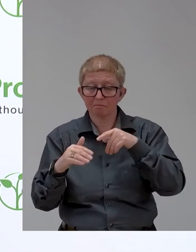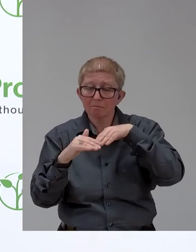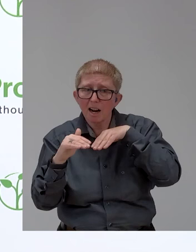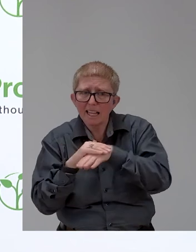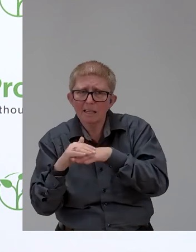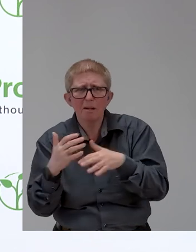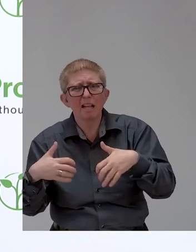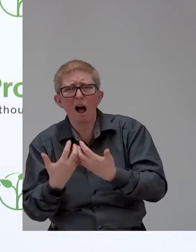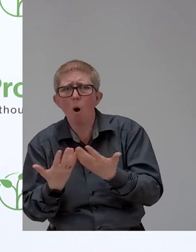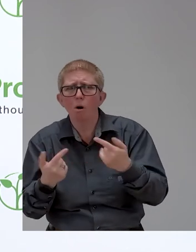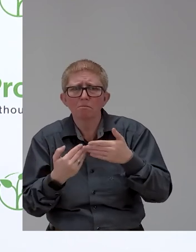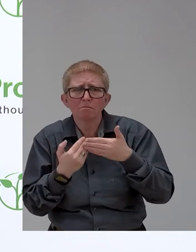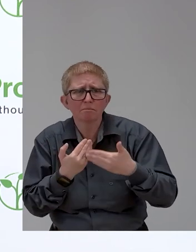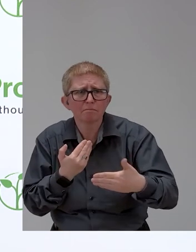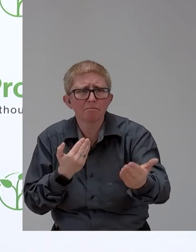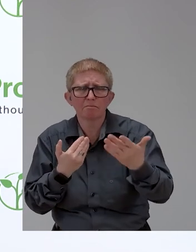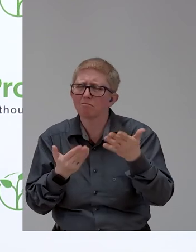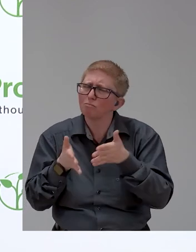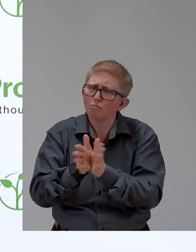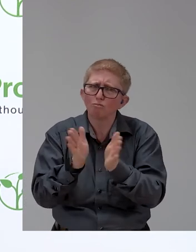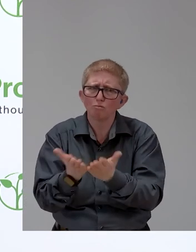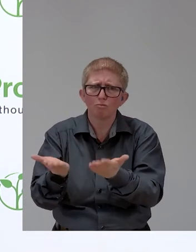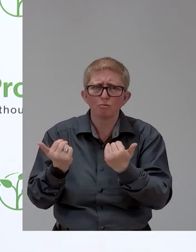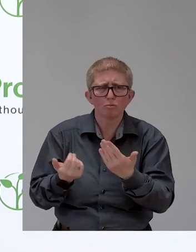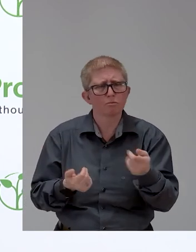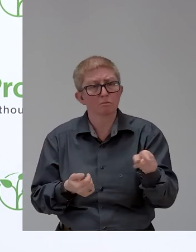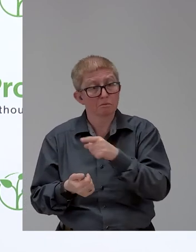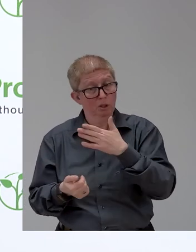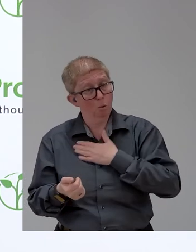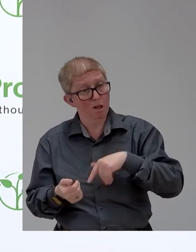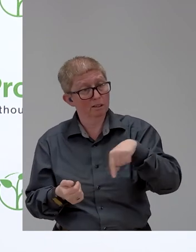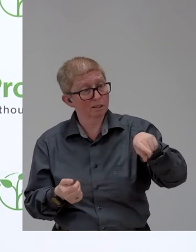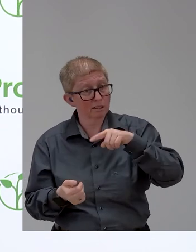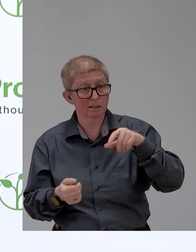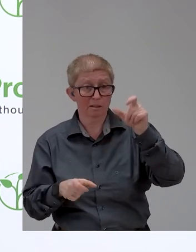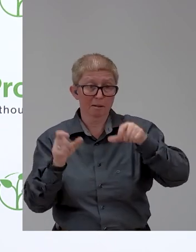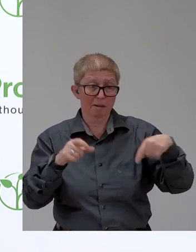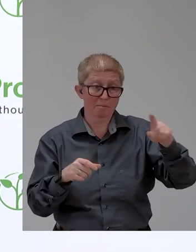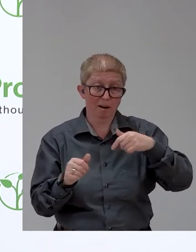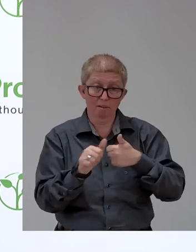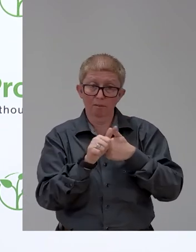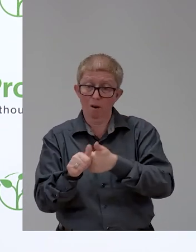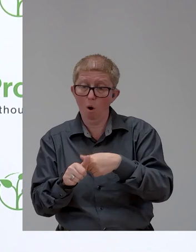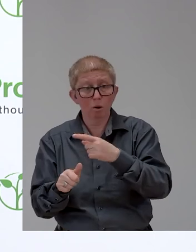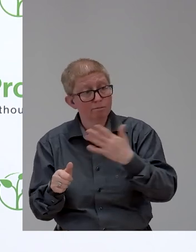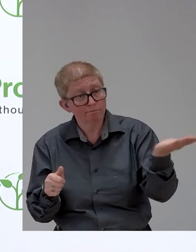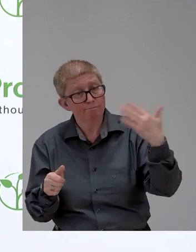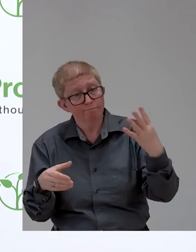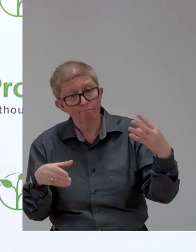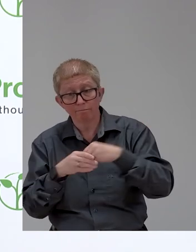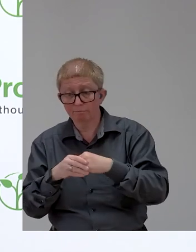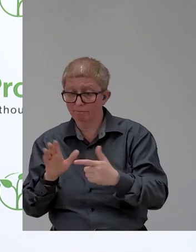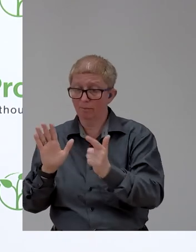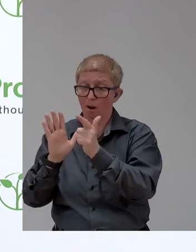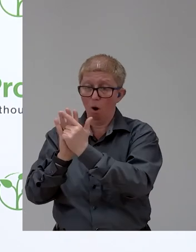telling the stories and want others to connect and follow their lead. There might be other ways, like enforcing them, changing the laws and enforcing laws. There might